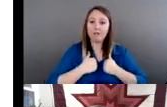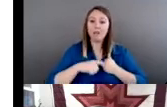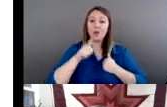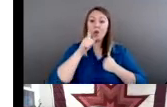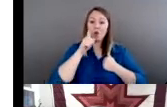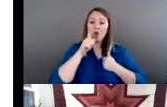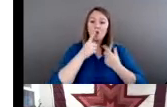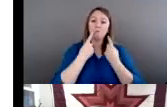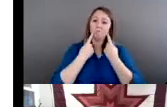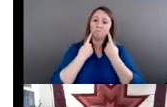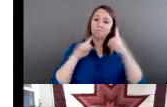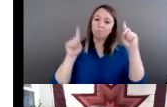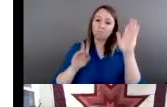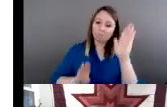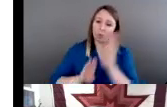remember that.